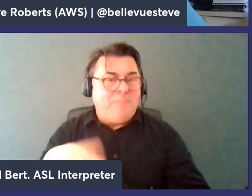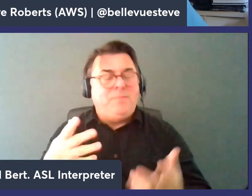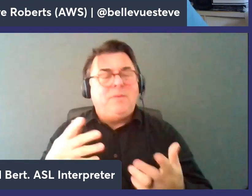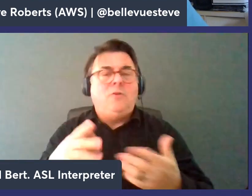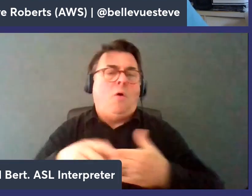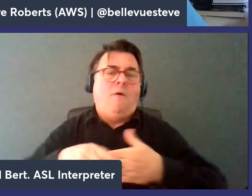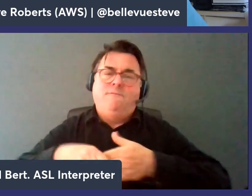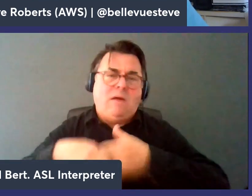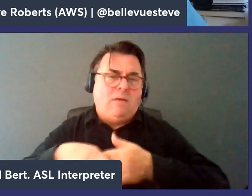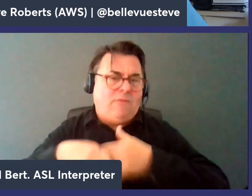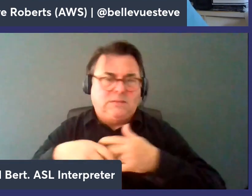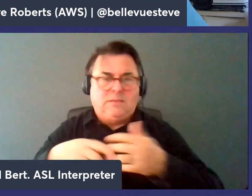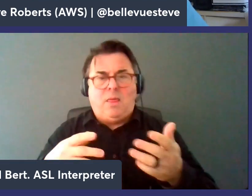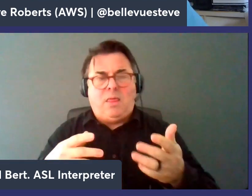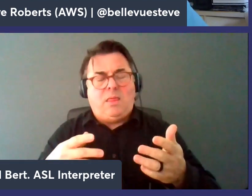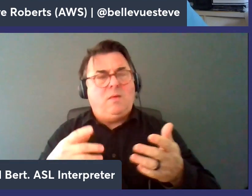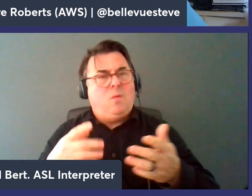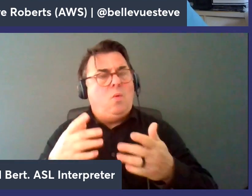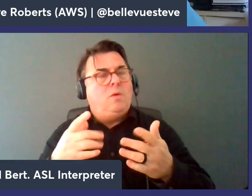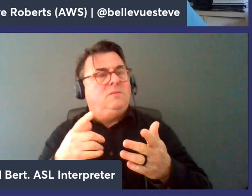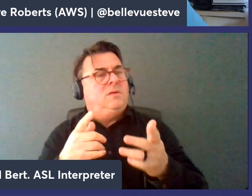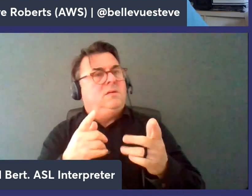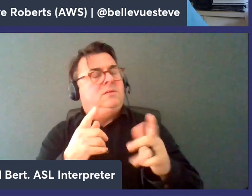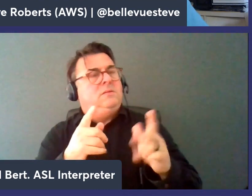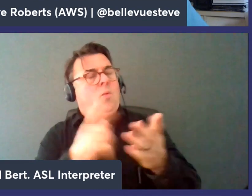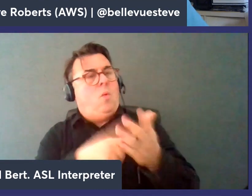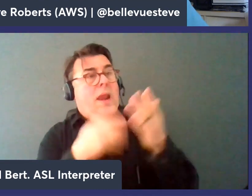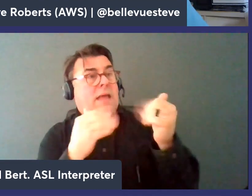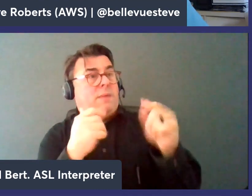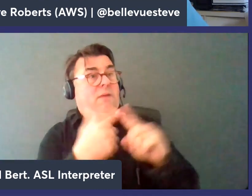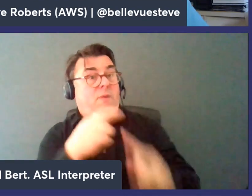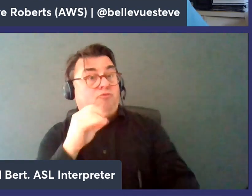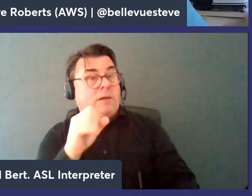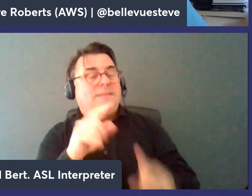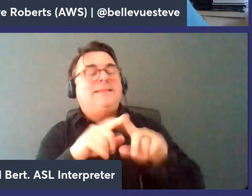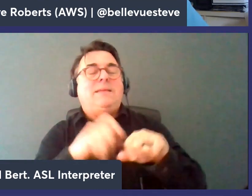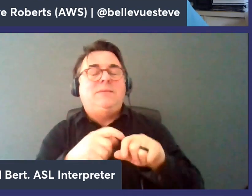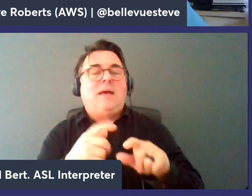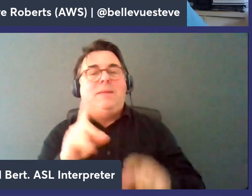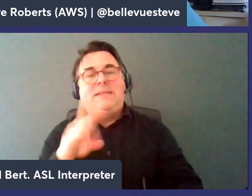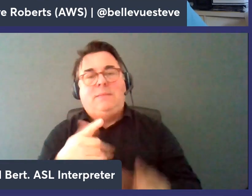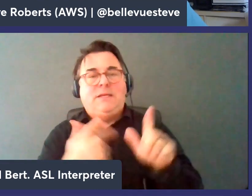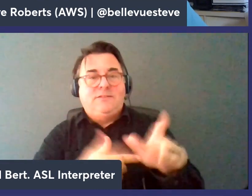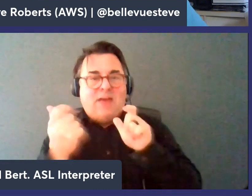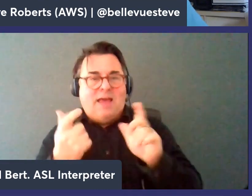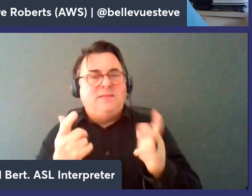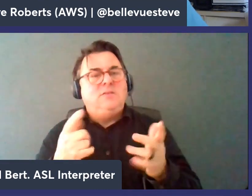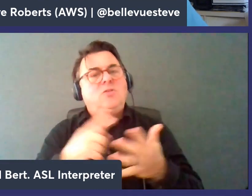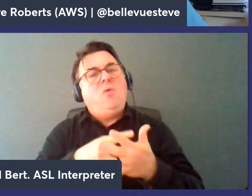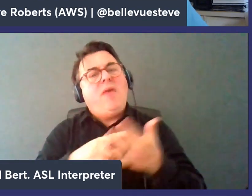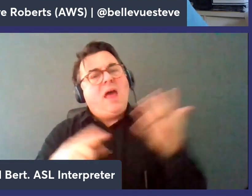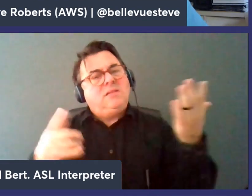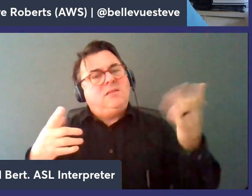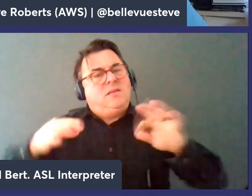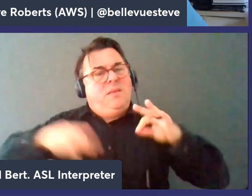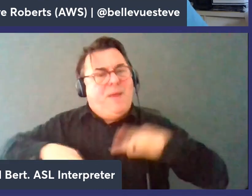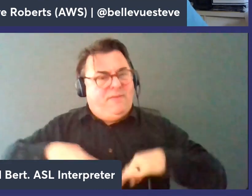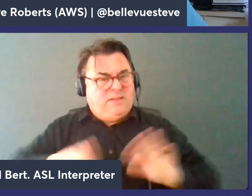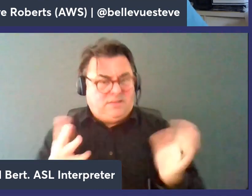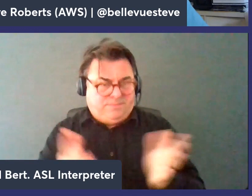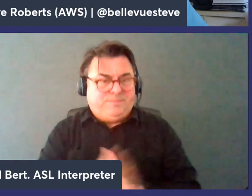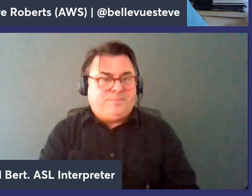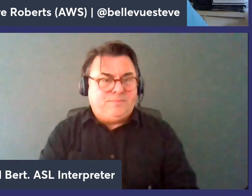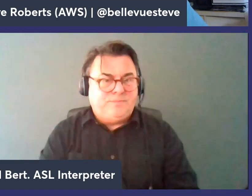that flexibility that you expect from redis and you get a database that is really really fast so those are you know some of the use cases that you might not